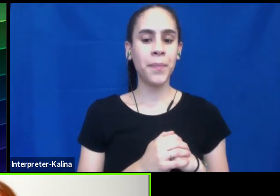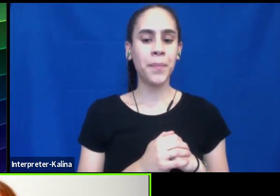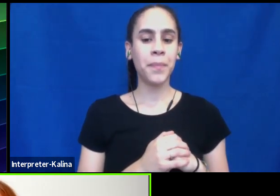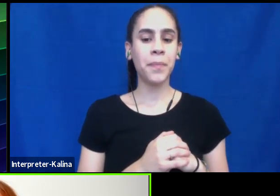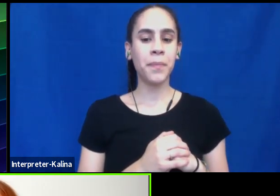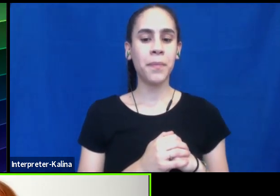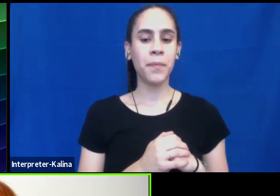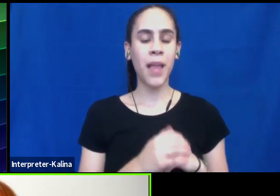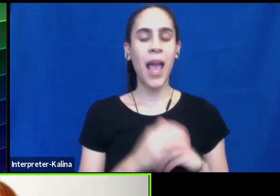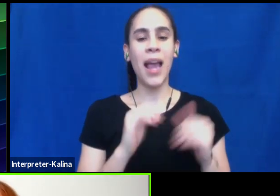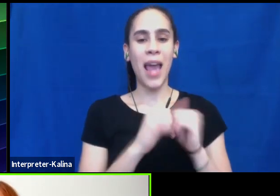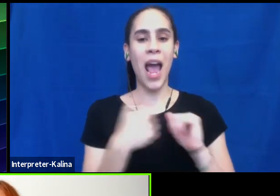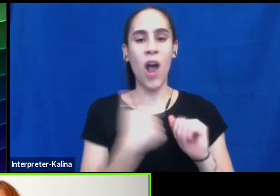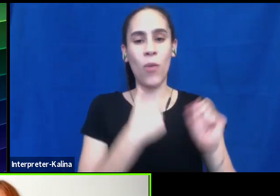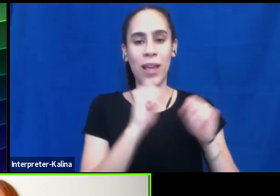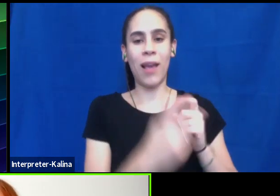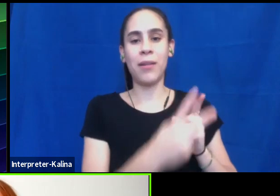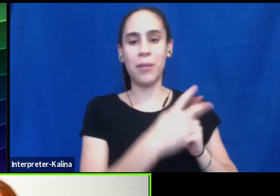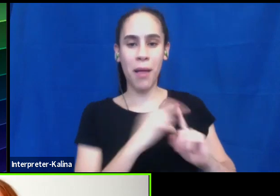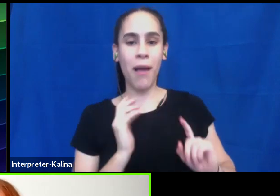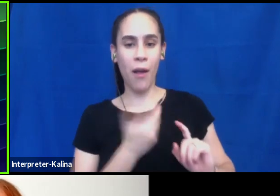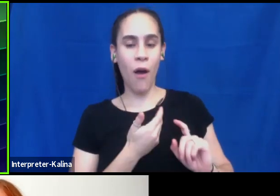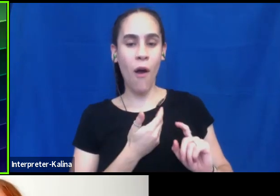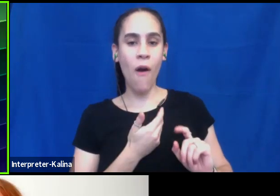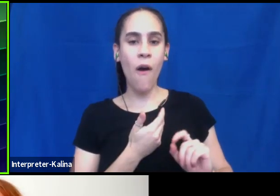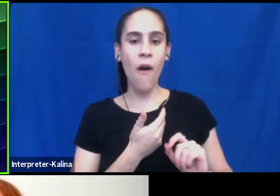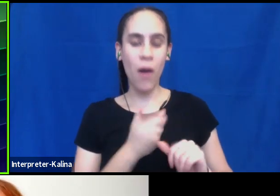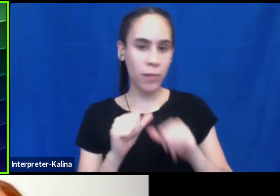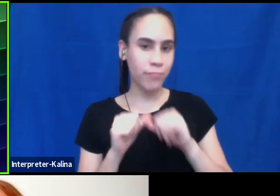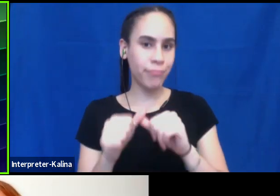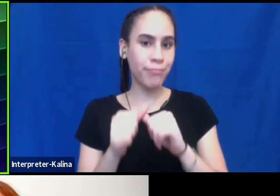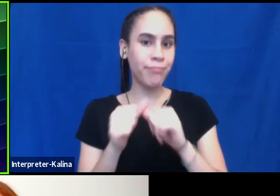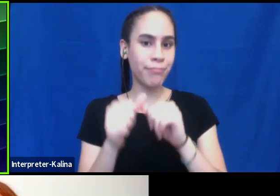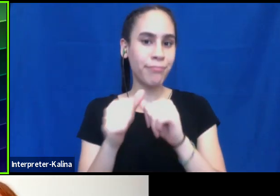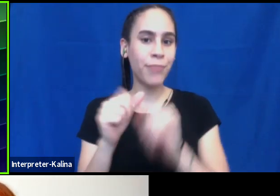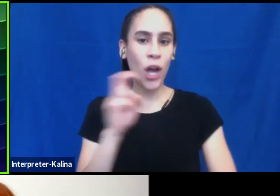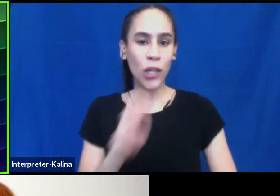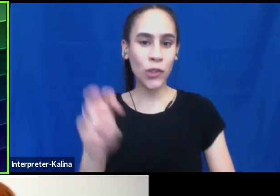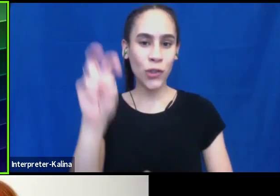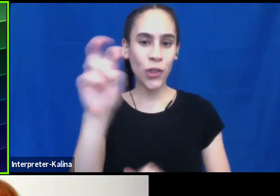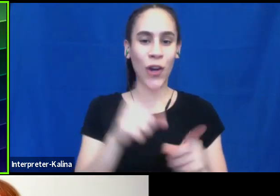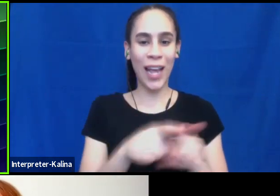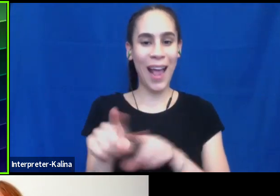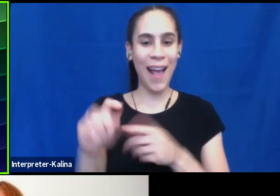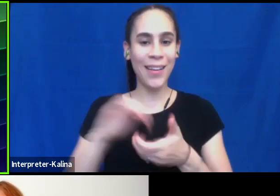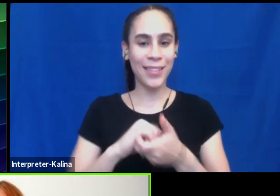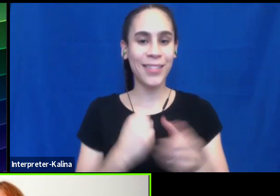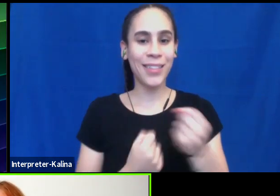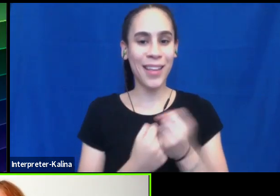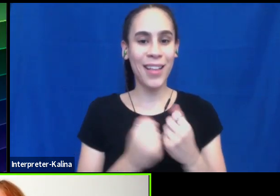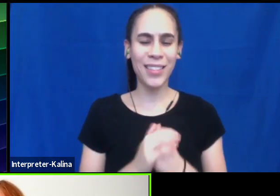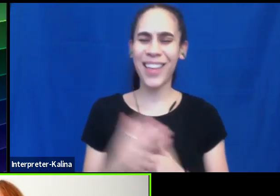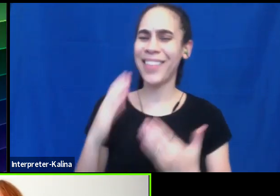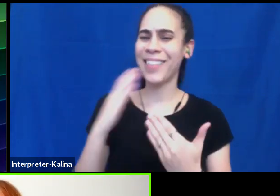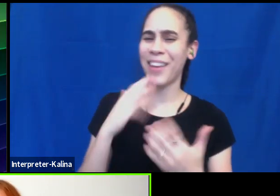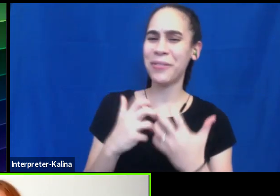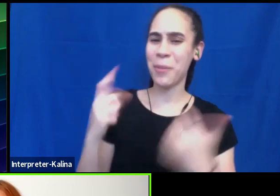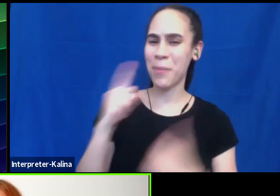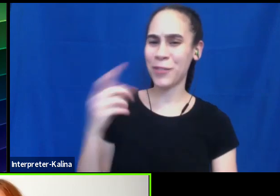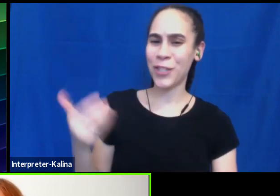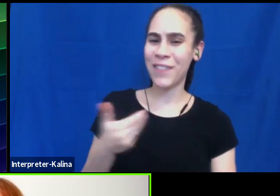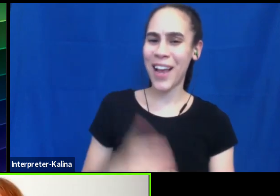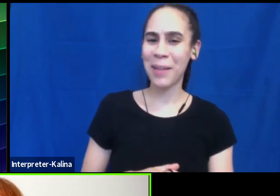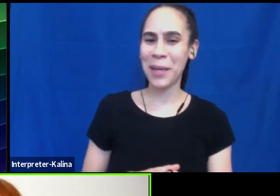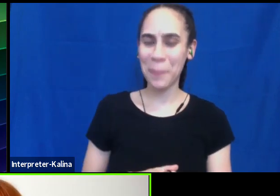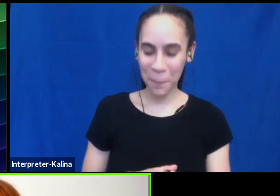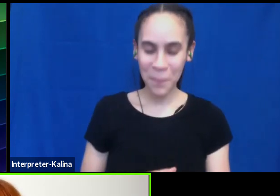continue to grow as allies. Thank you. Thank you so much for inviting me. Yeah. Yeah. Um, so everyone,